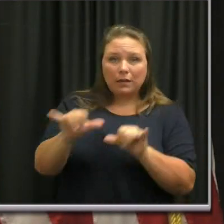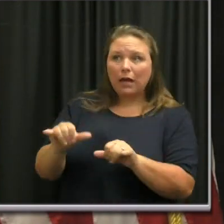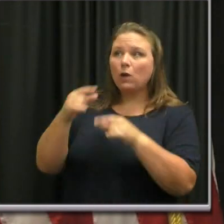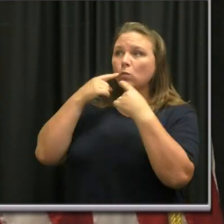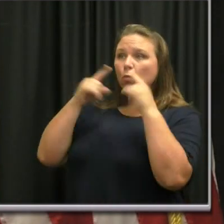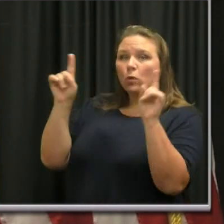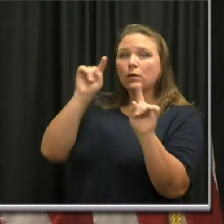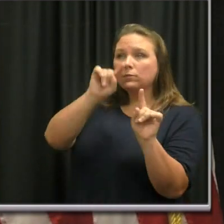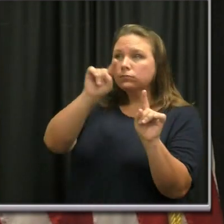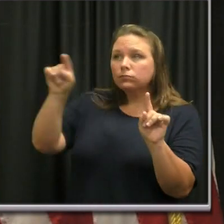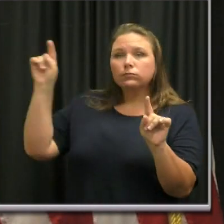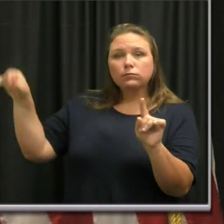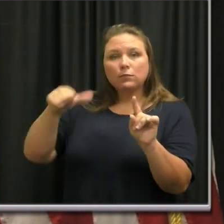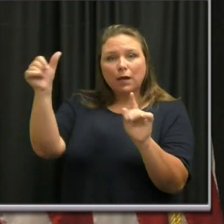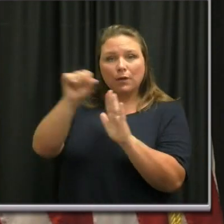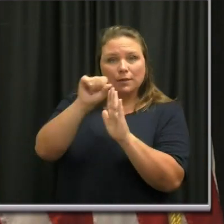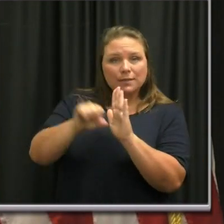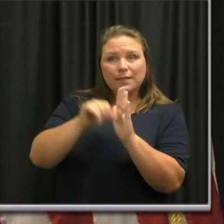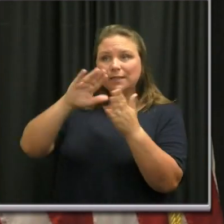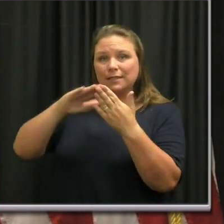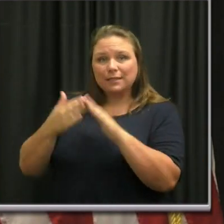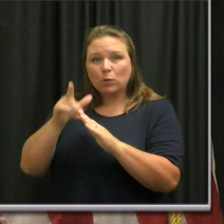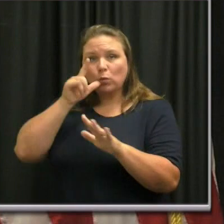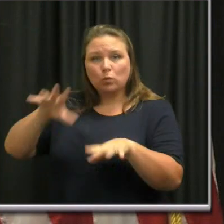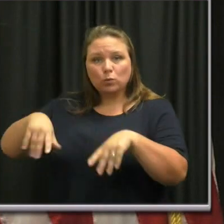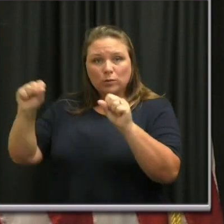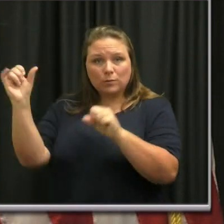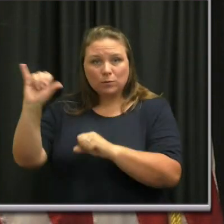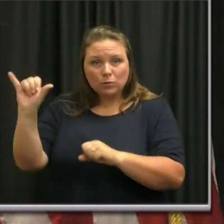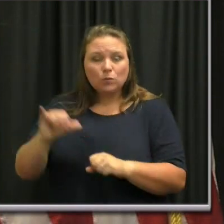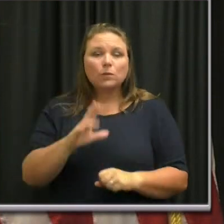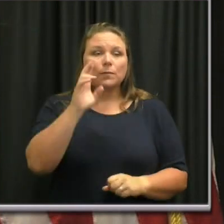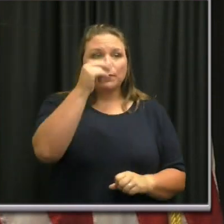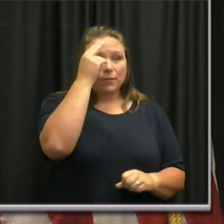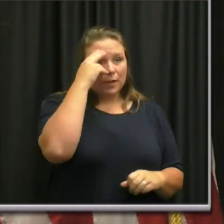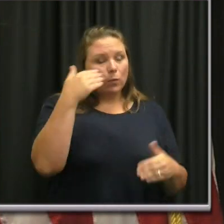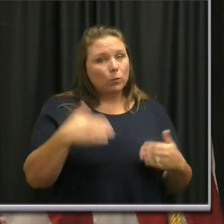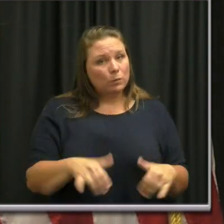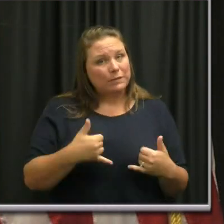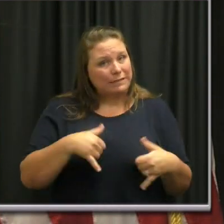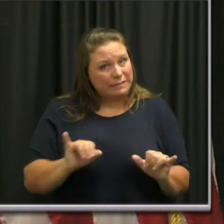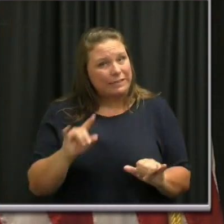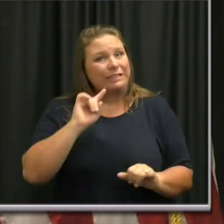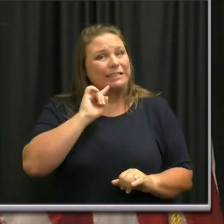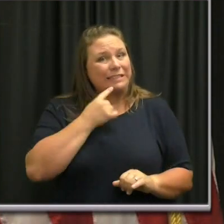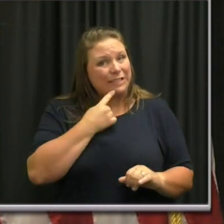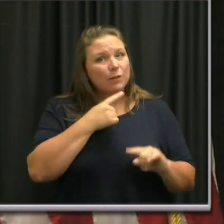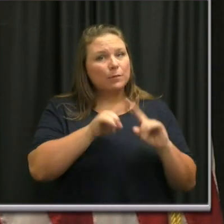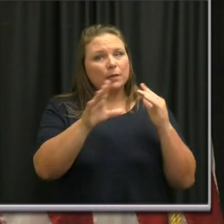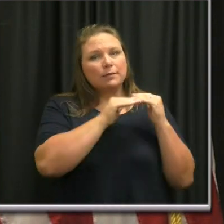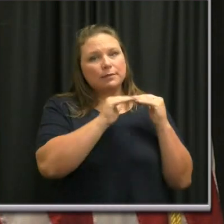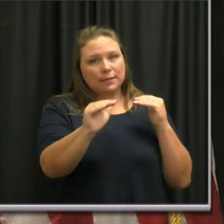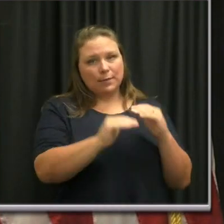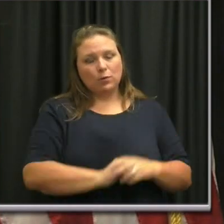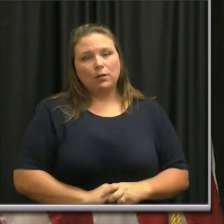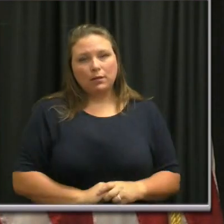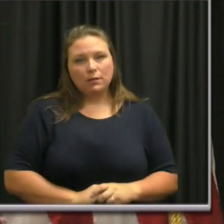in other cities and states that have adopted them. Nashville remains in serious but stable condition.